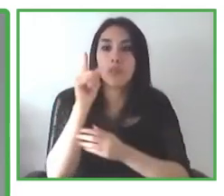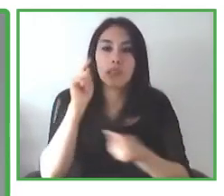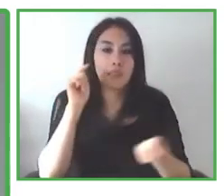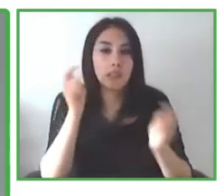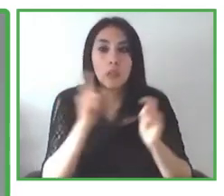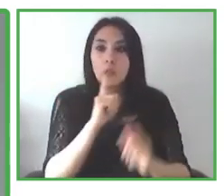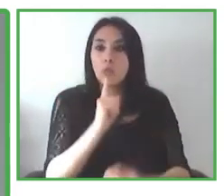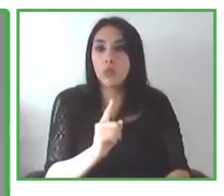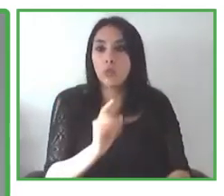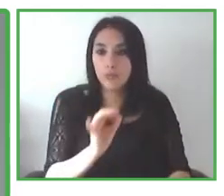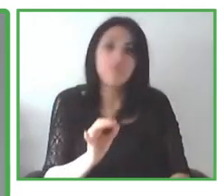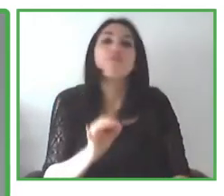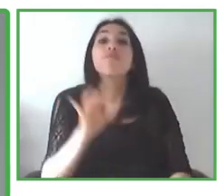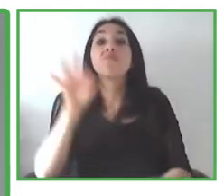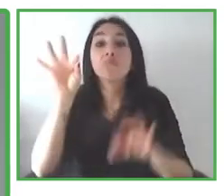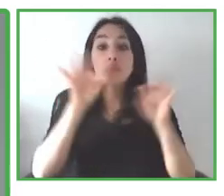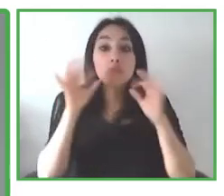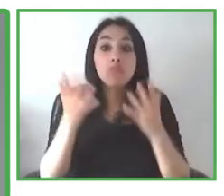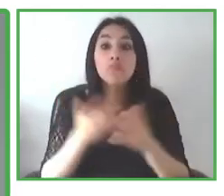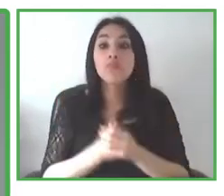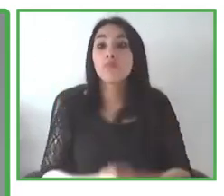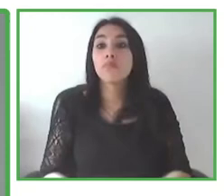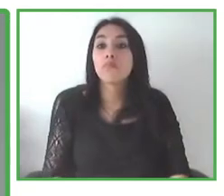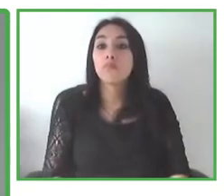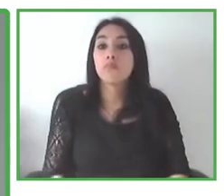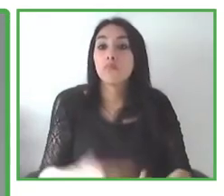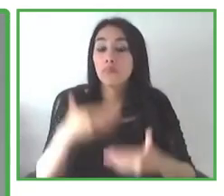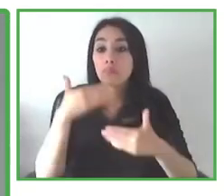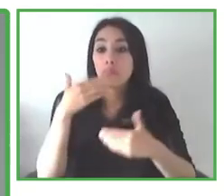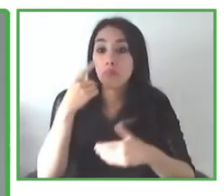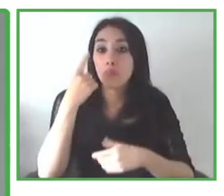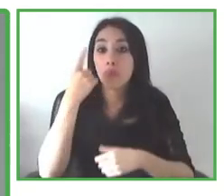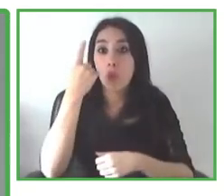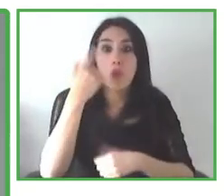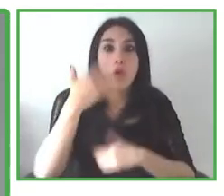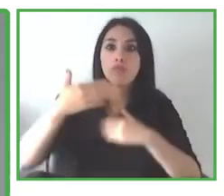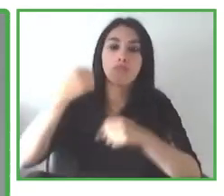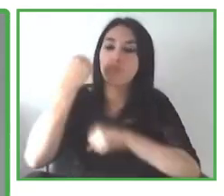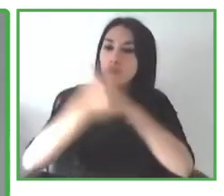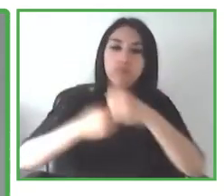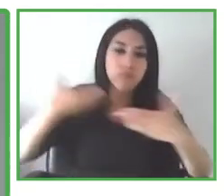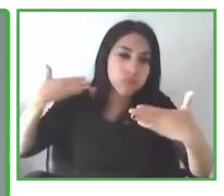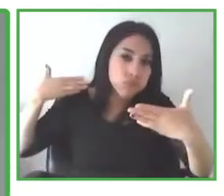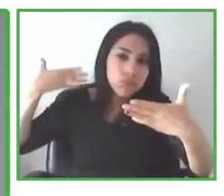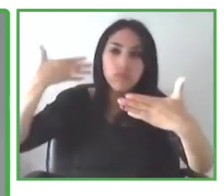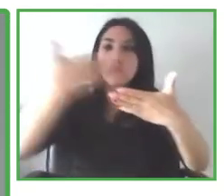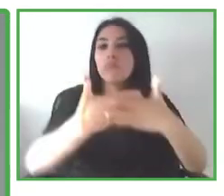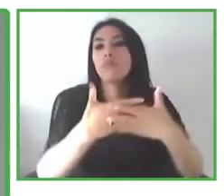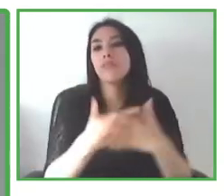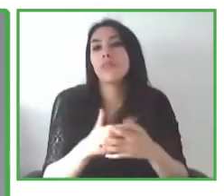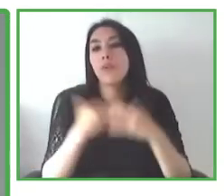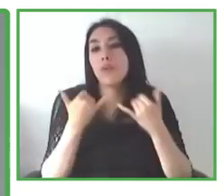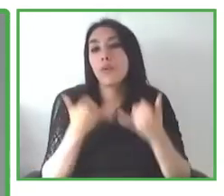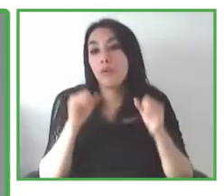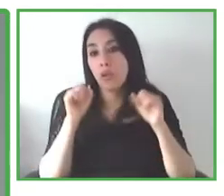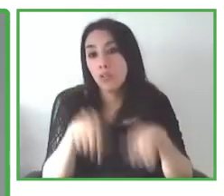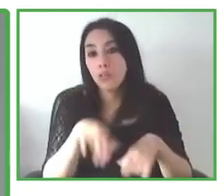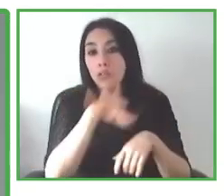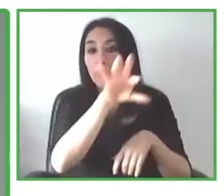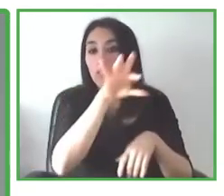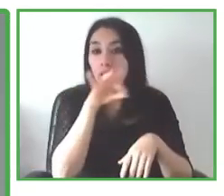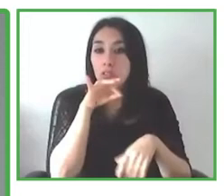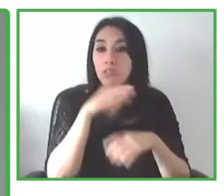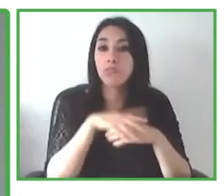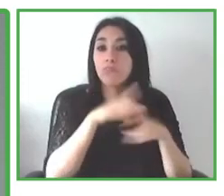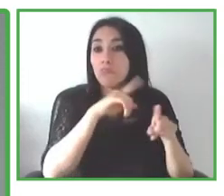best to be scaled across countries. We're doing this together with Ashoka, with Loic, who is with us since